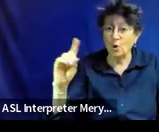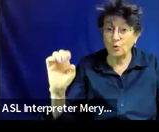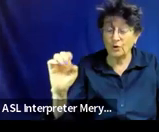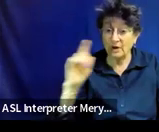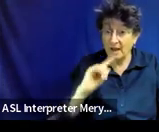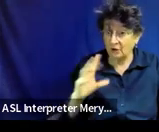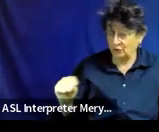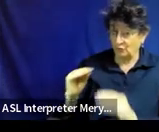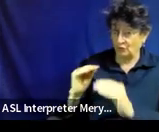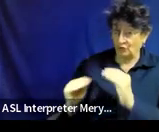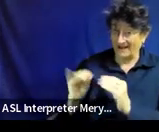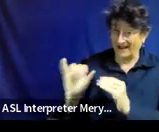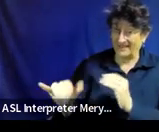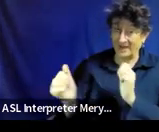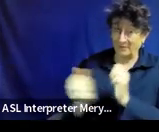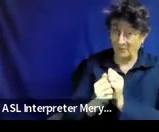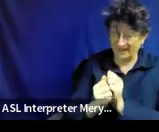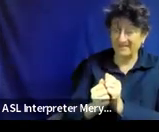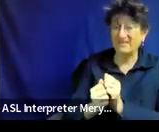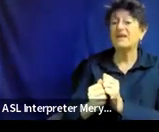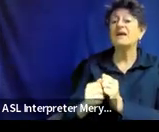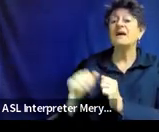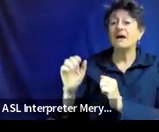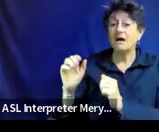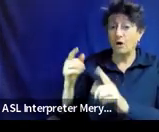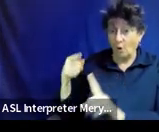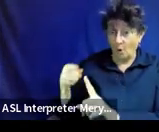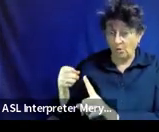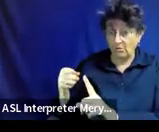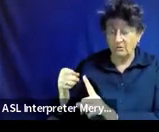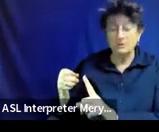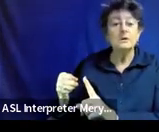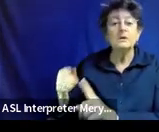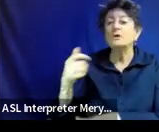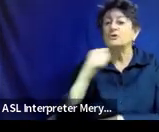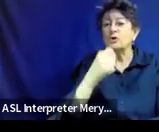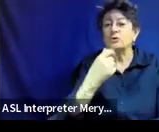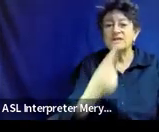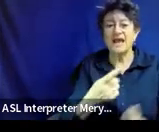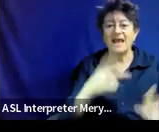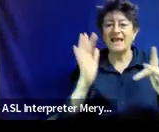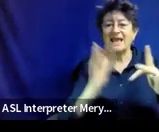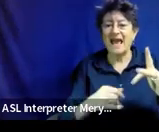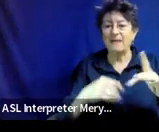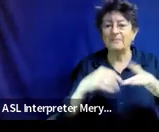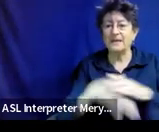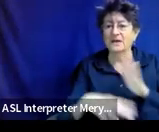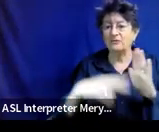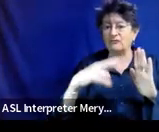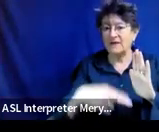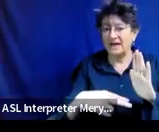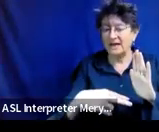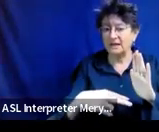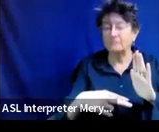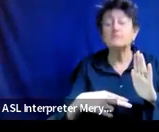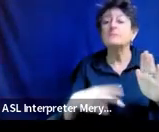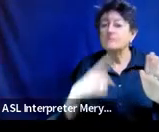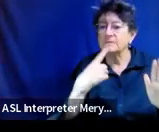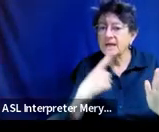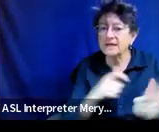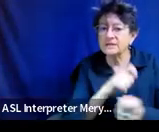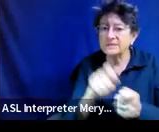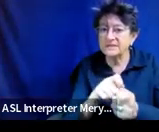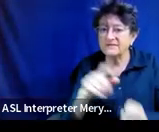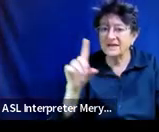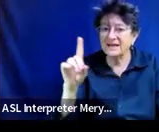instead of giving us a gap that they have a gap in reading tell us that it's decoding or fluency what is that